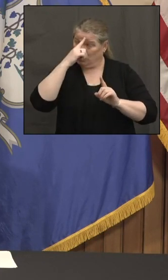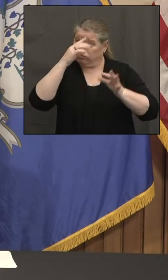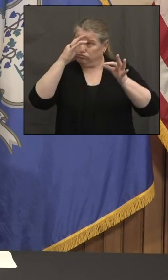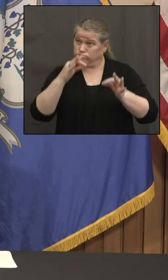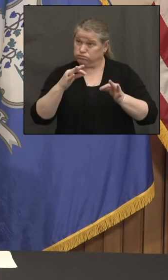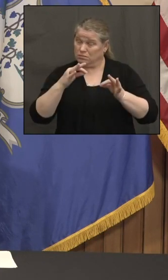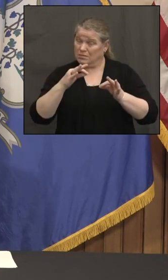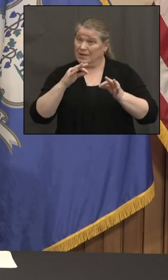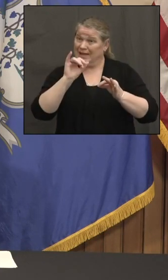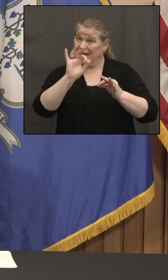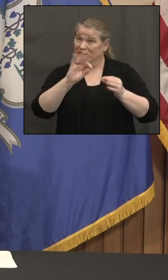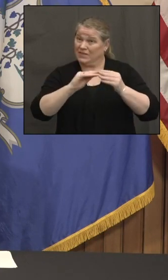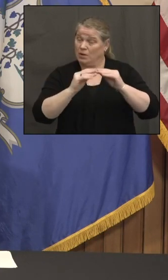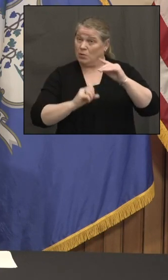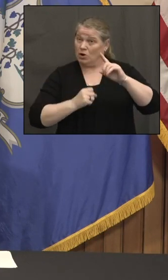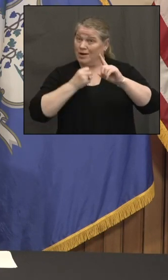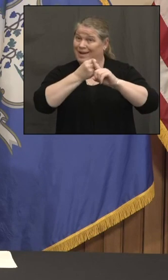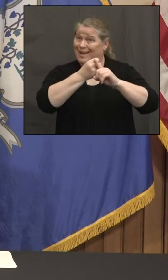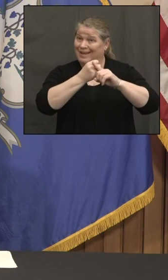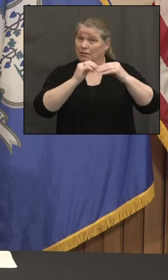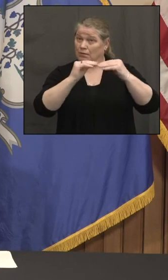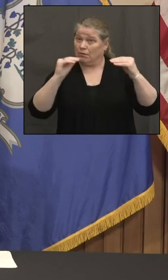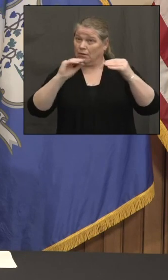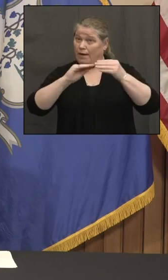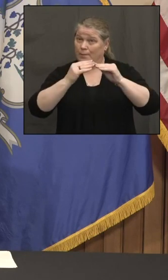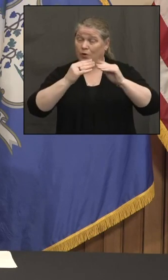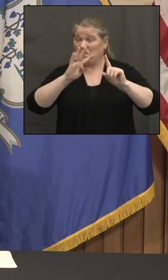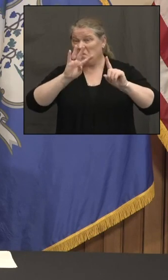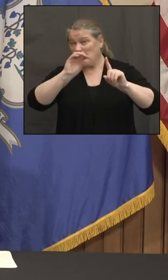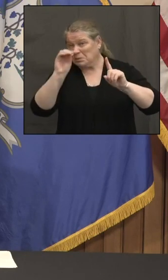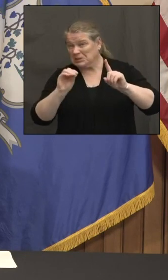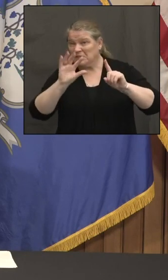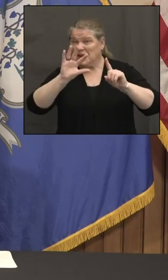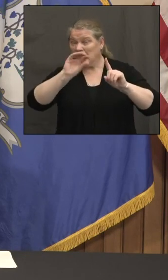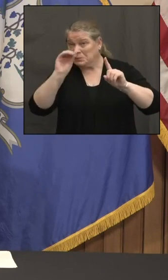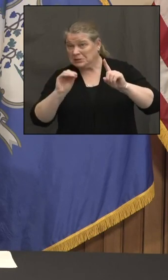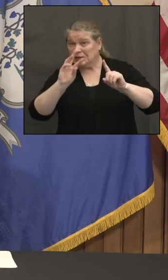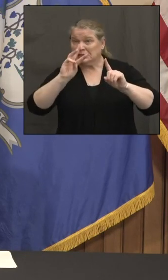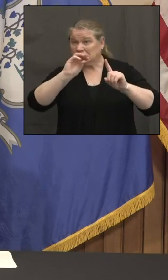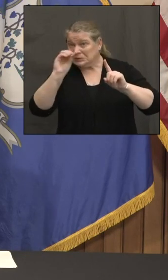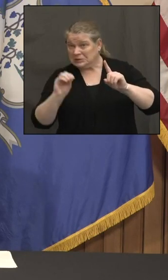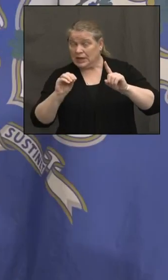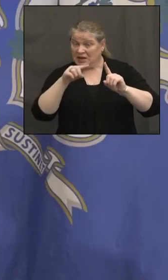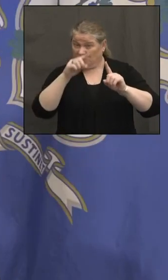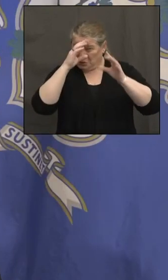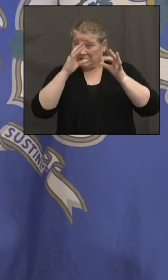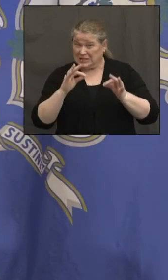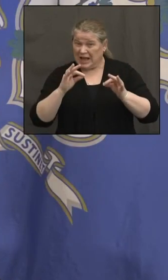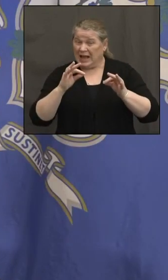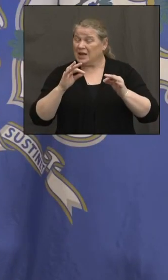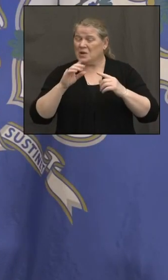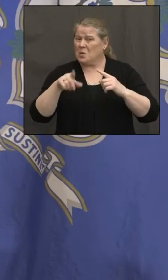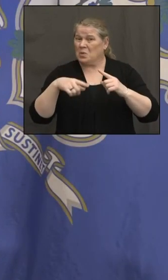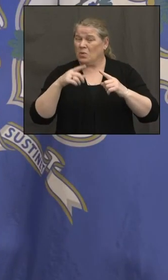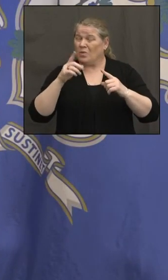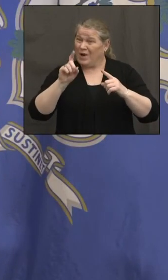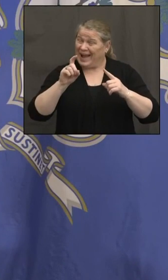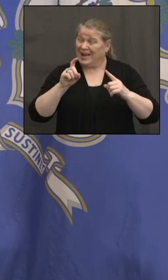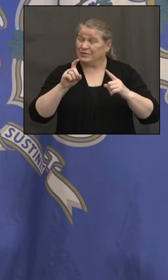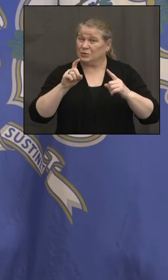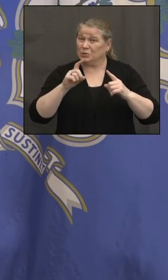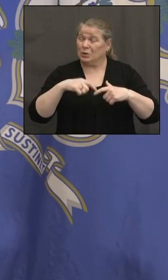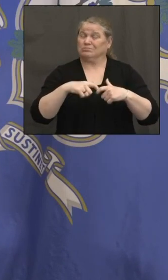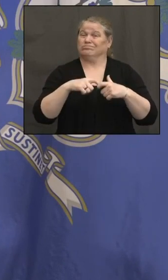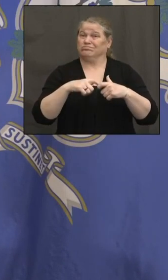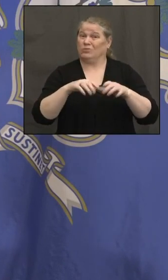maybe if we hit four or five percent or six percent, we're going to need to rethink this? Yeah, I think she was really concerned about those states